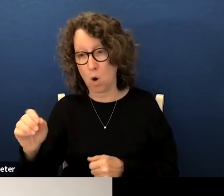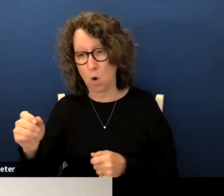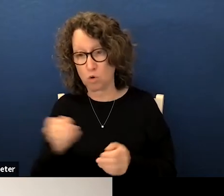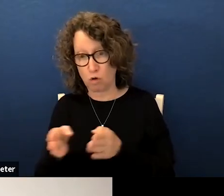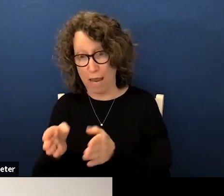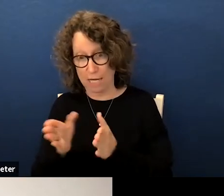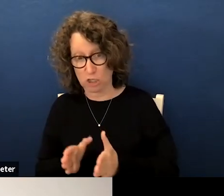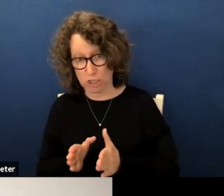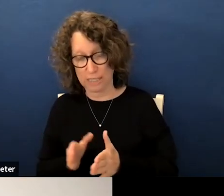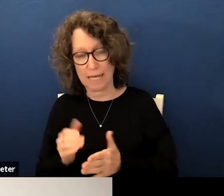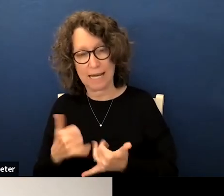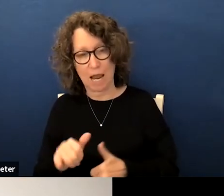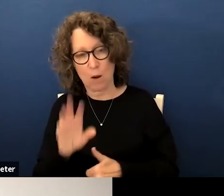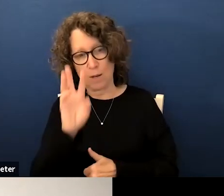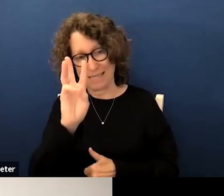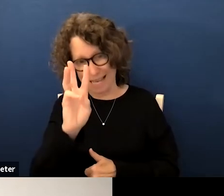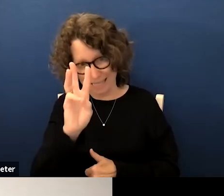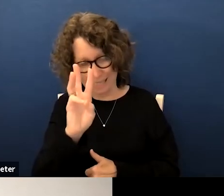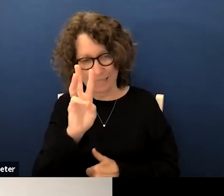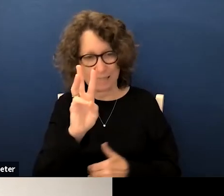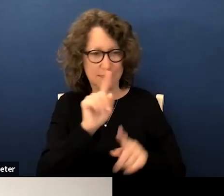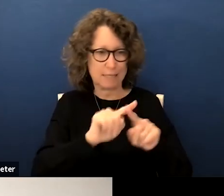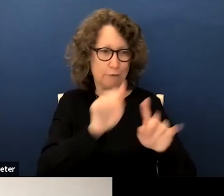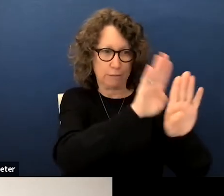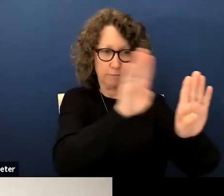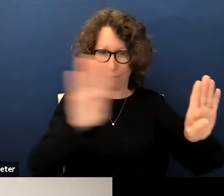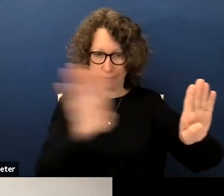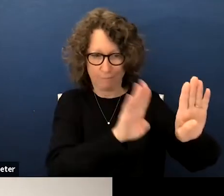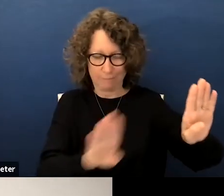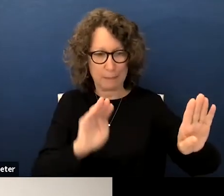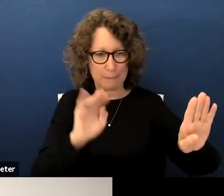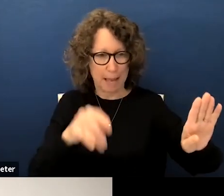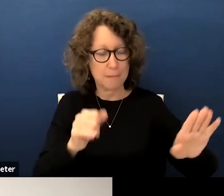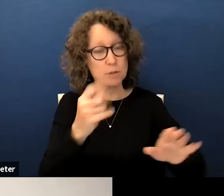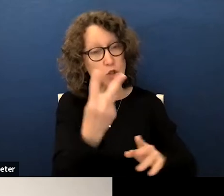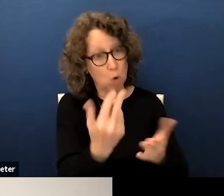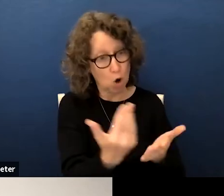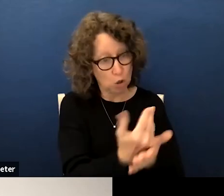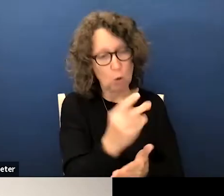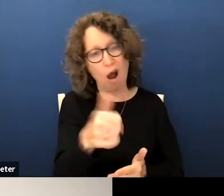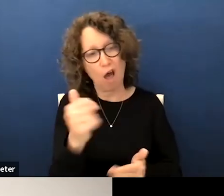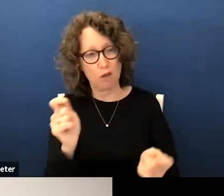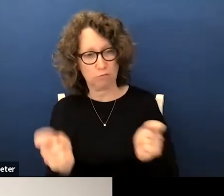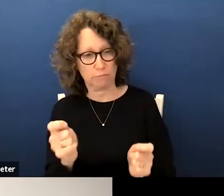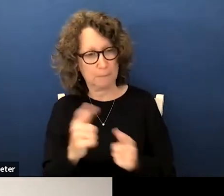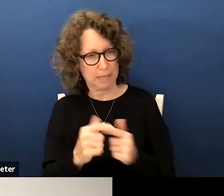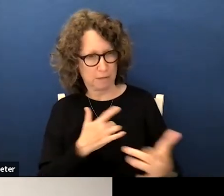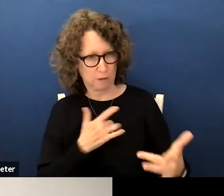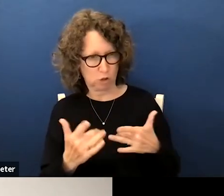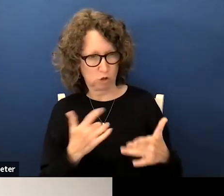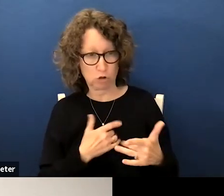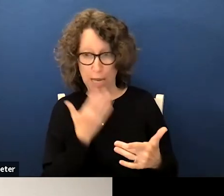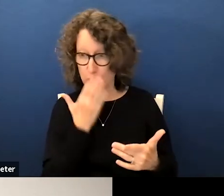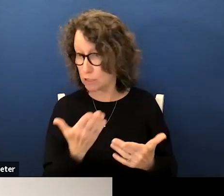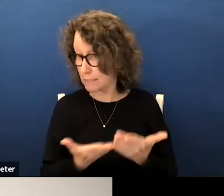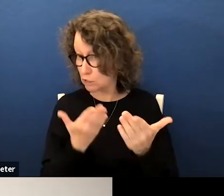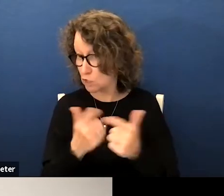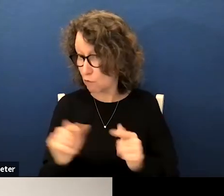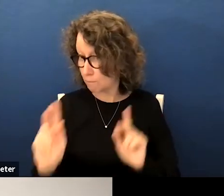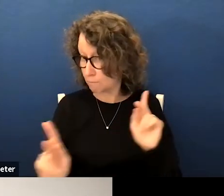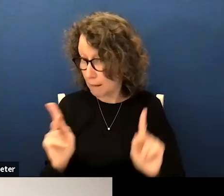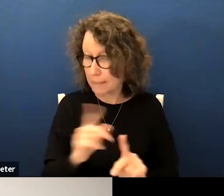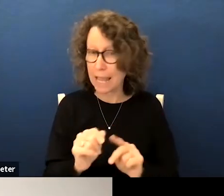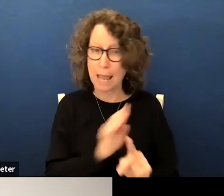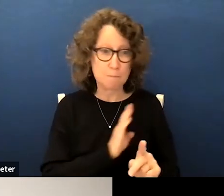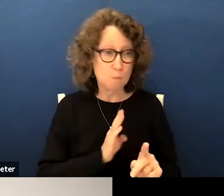present the now six maps two are new and others have been modified because of concerns and great suggestions from the public and